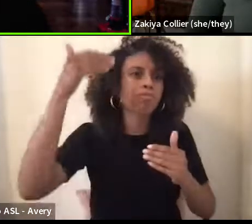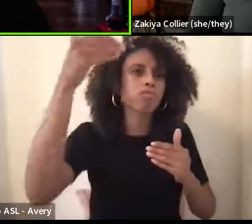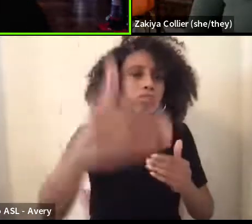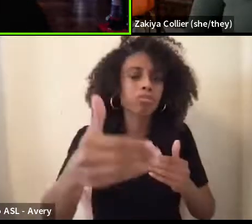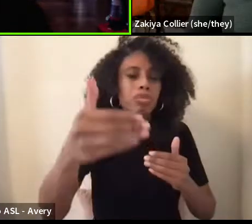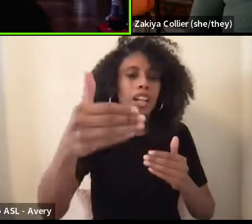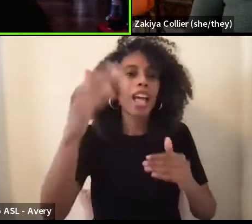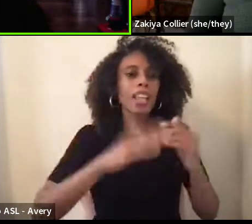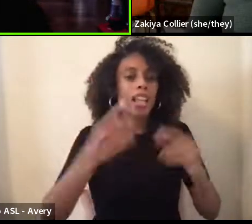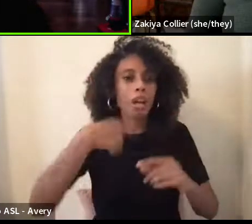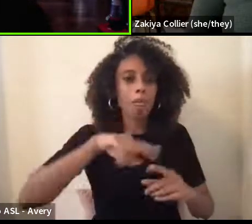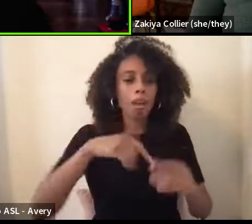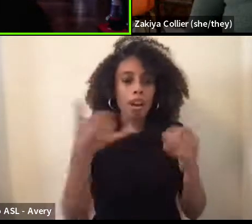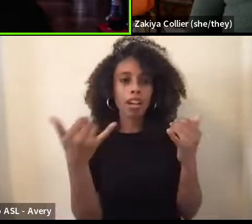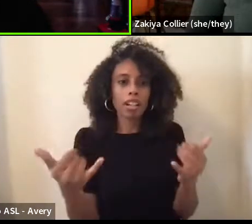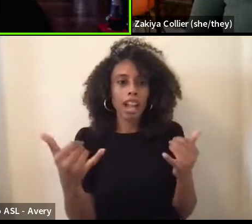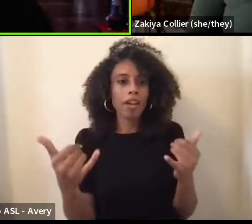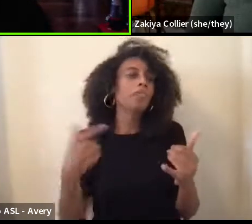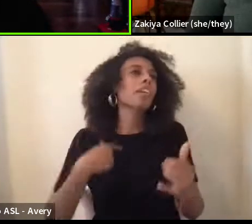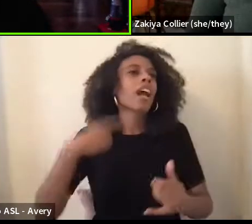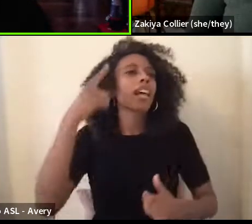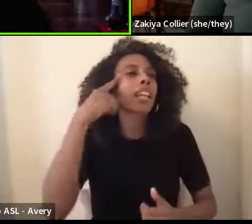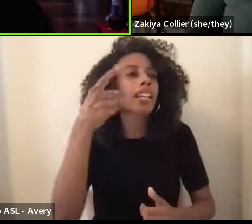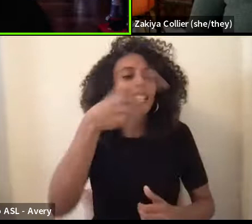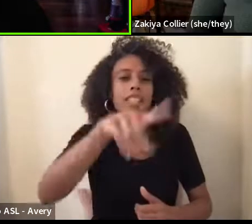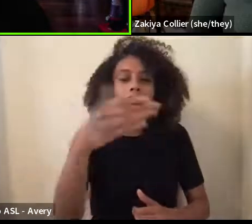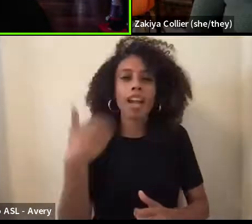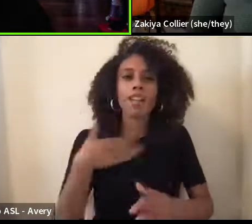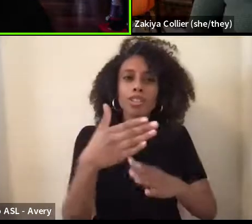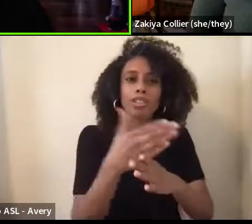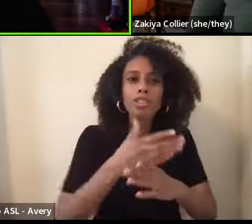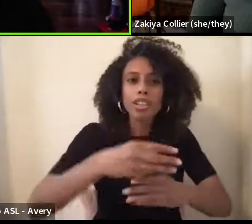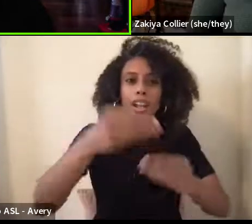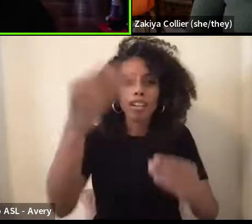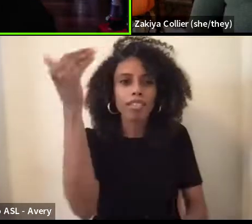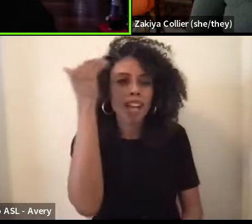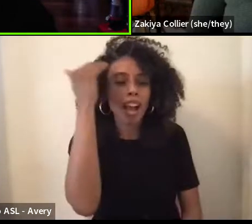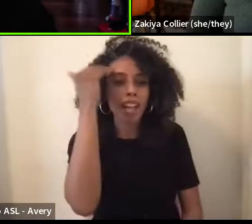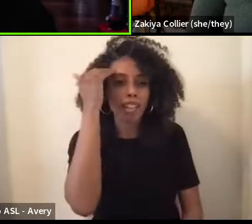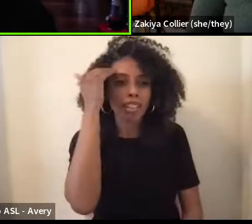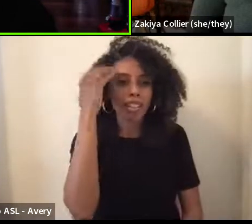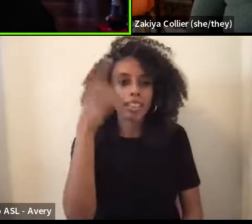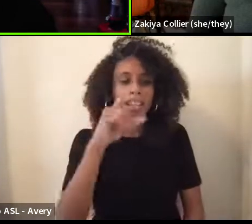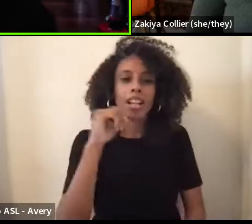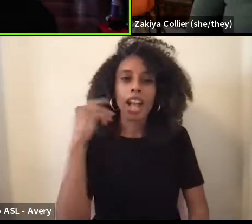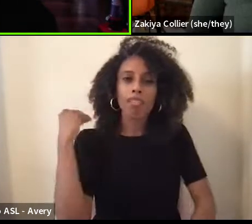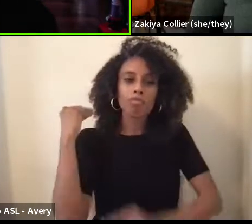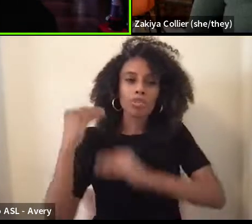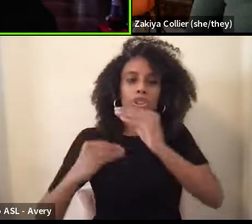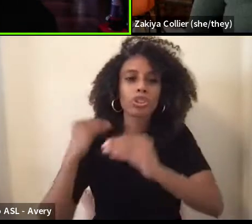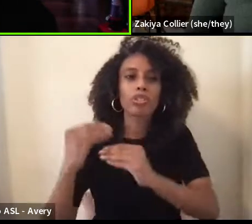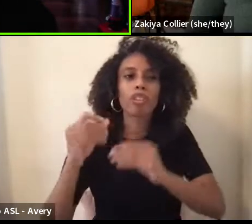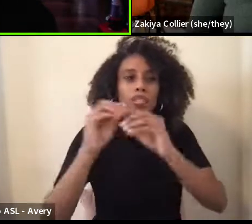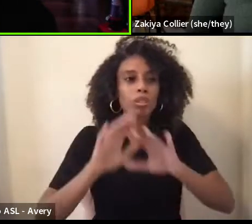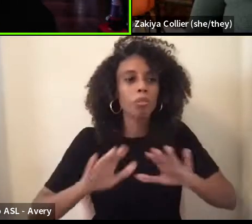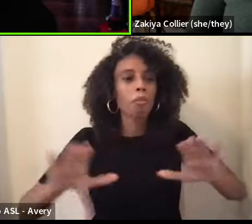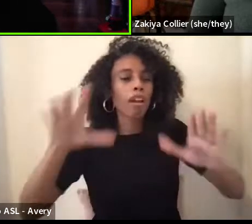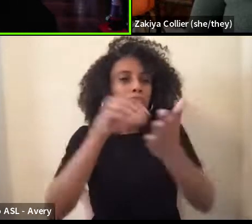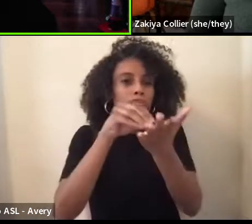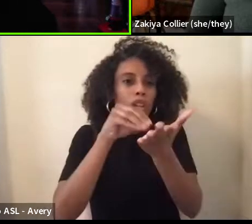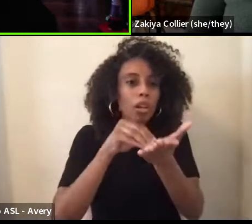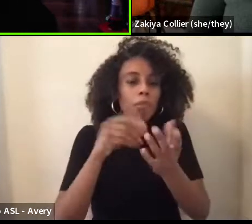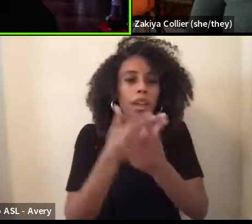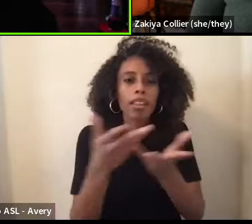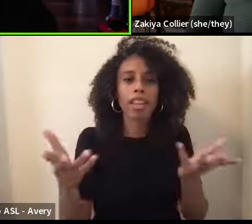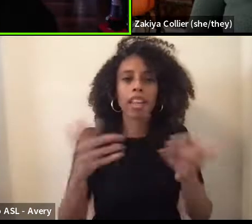And I think it was because they did have that shared knowledge, even if they didn't have the traditional spaces to document things. I think as a